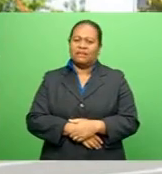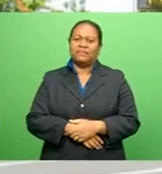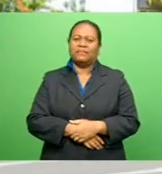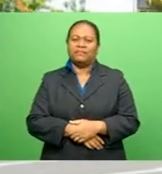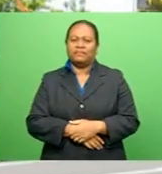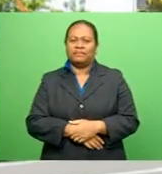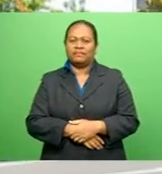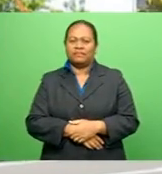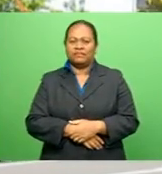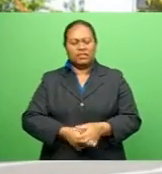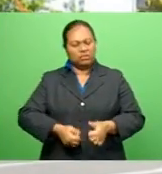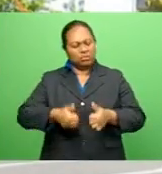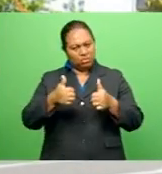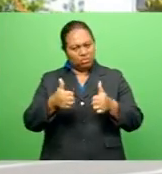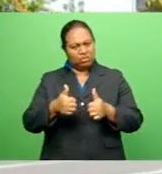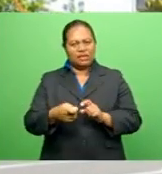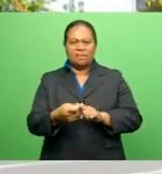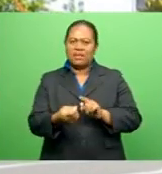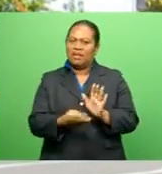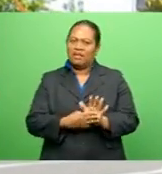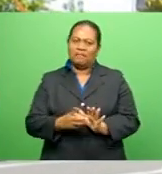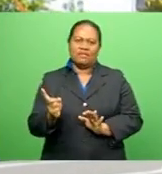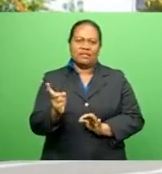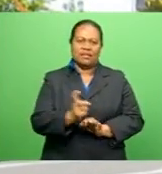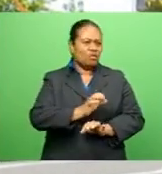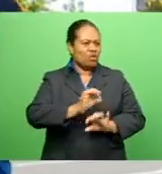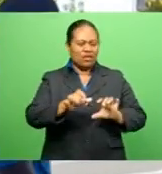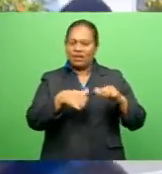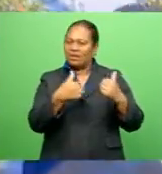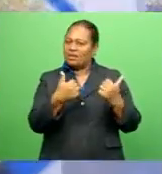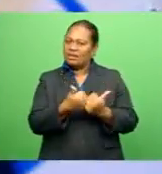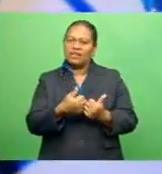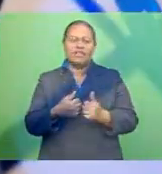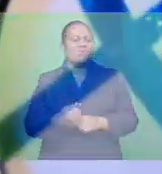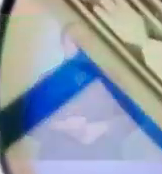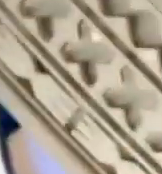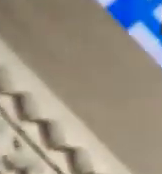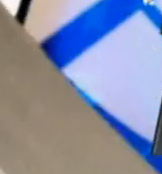It's a good call by the Prime Minister We do not agree with the proposed bill